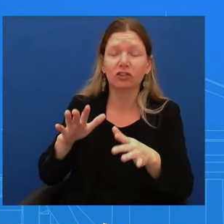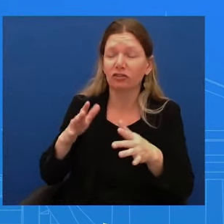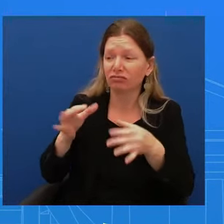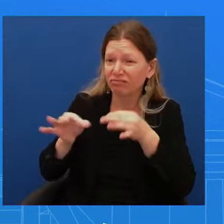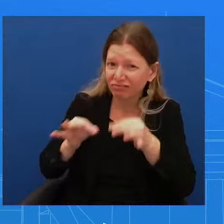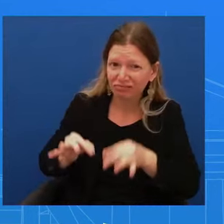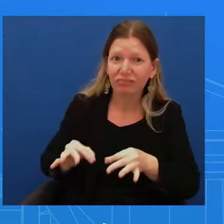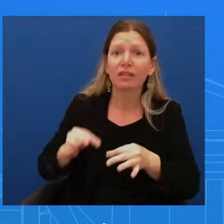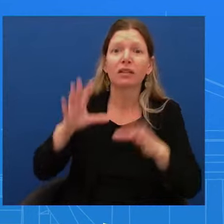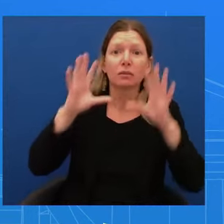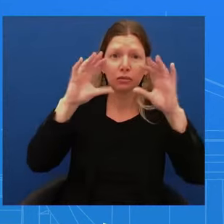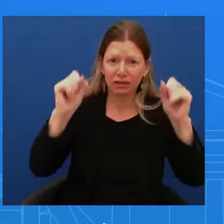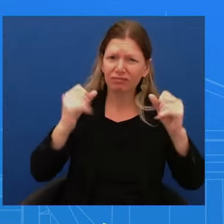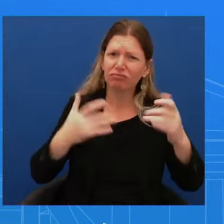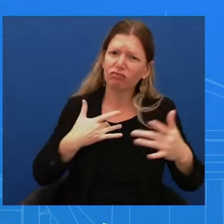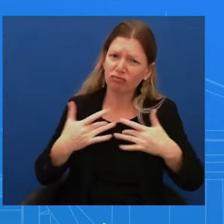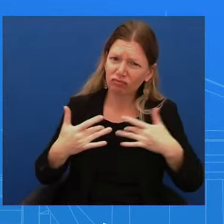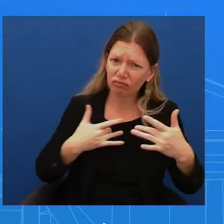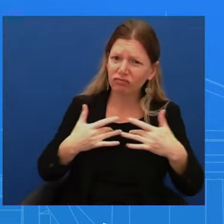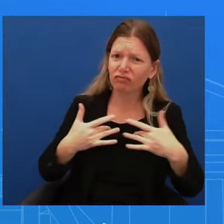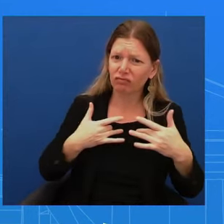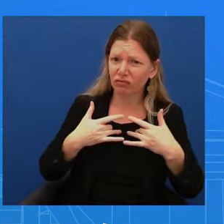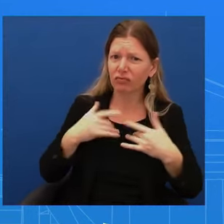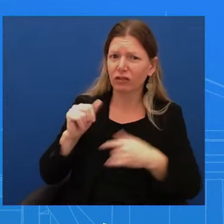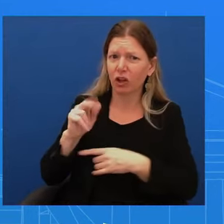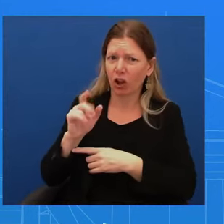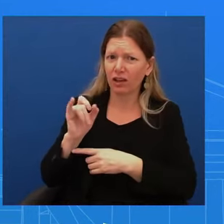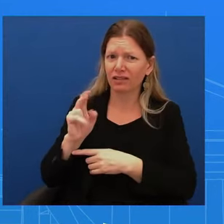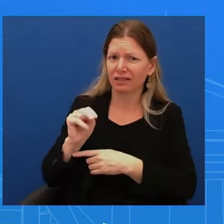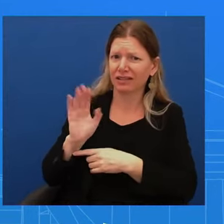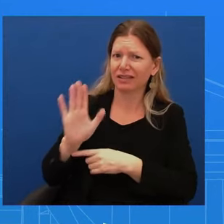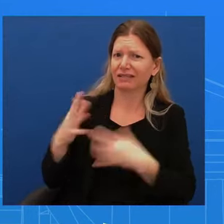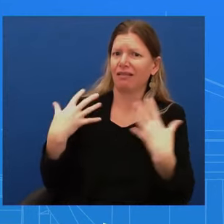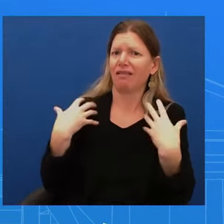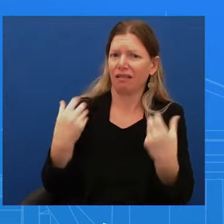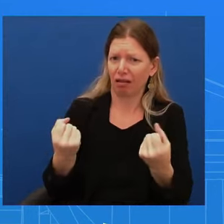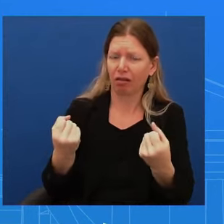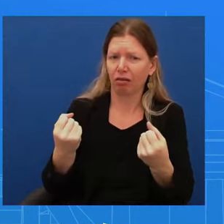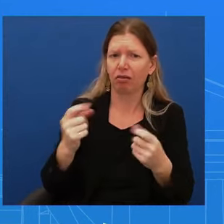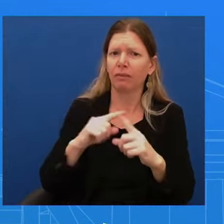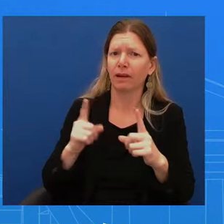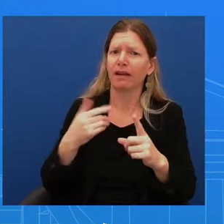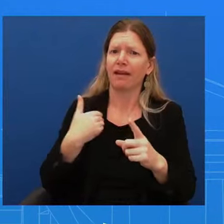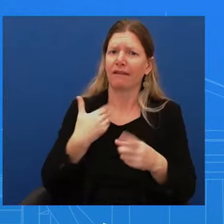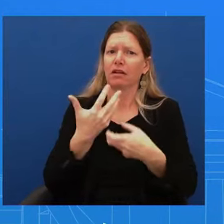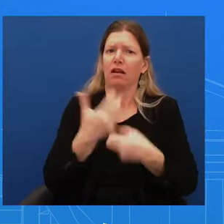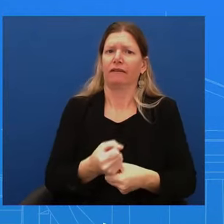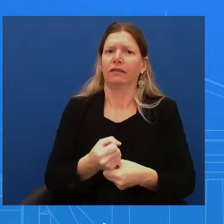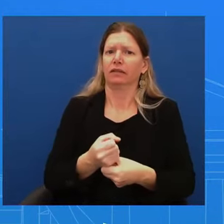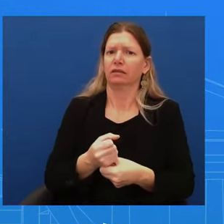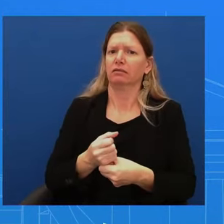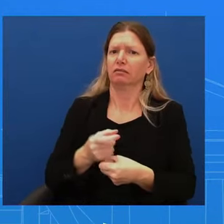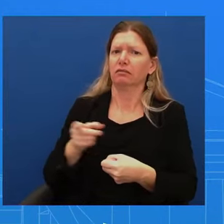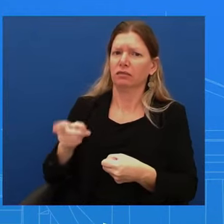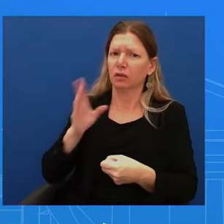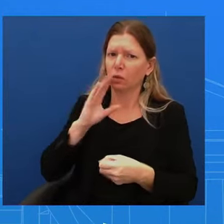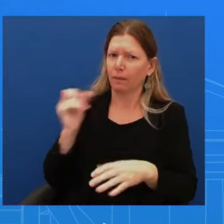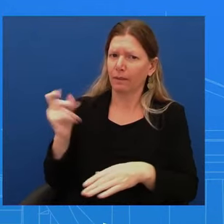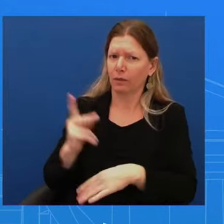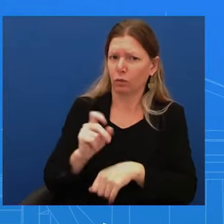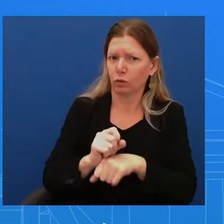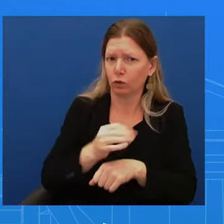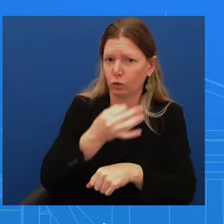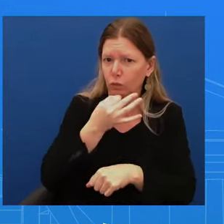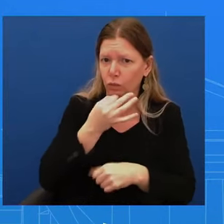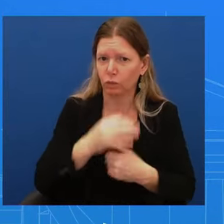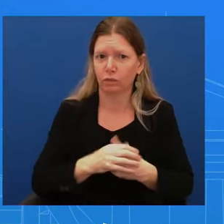his ability to lead the Defense Department. Glad he's on the mend. Hope that he gets back to work soon. Obviously, his first and foremost concern is